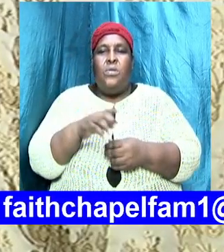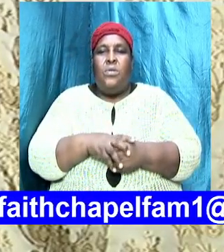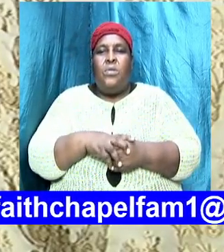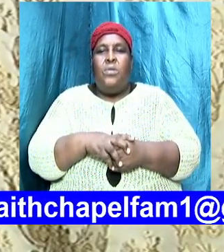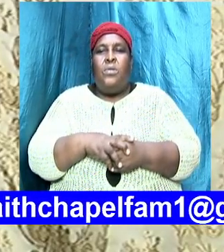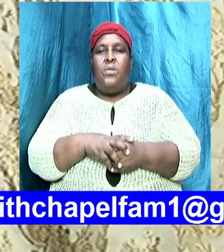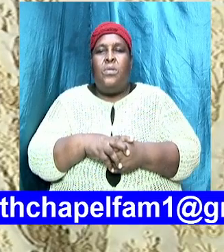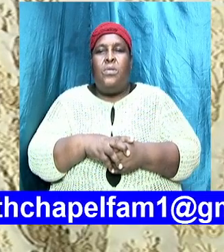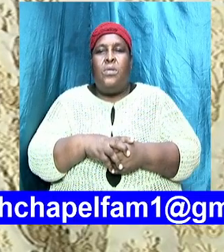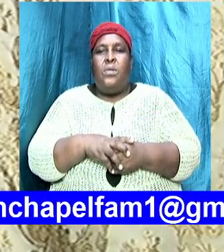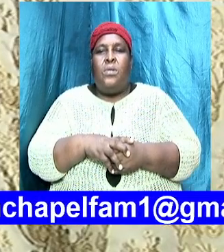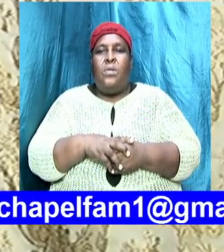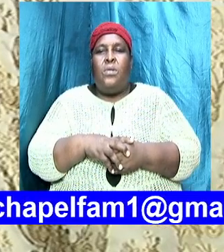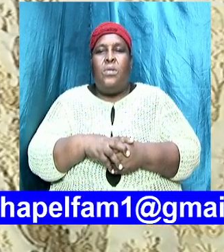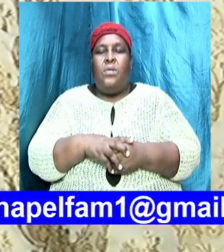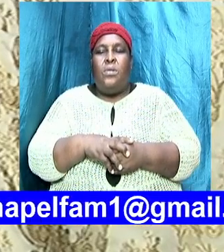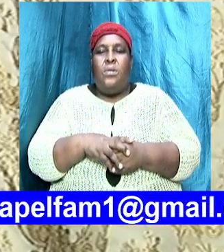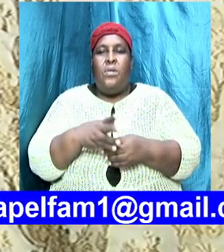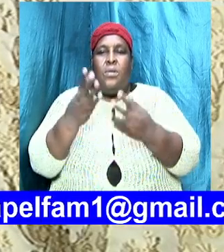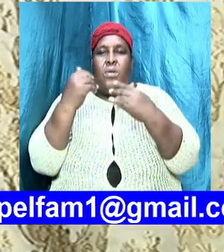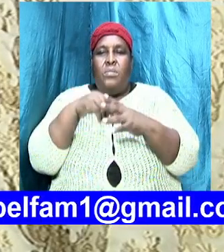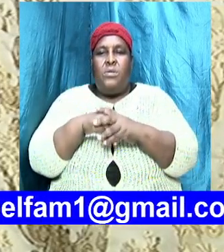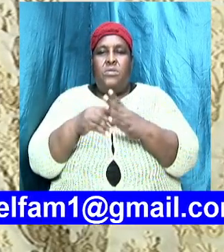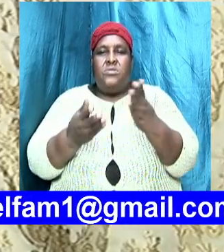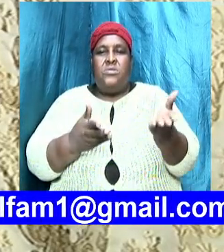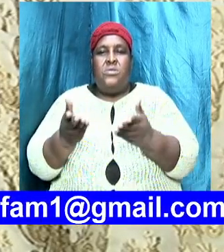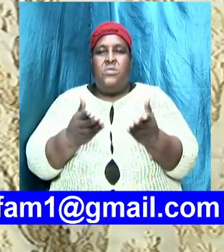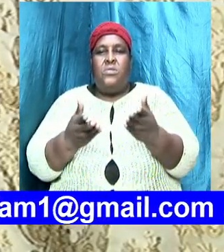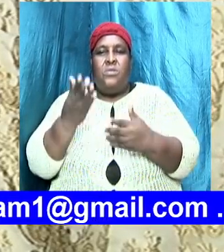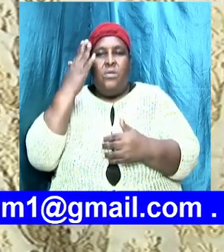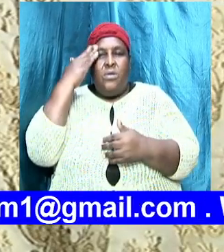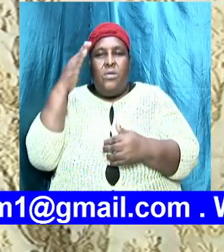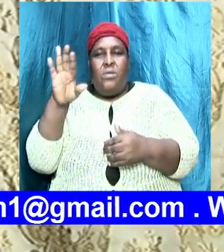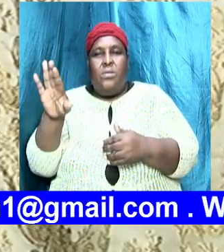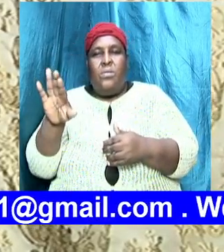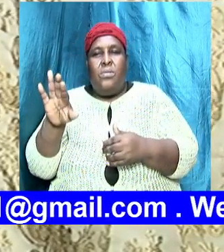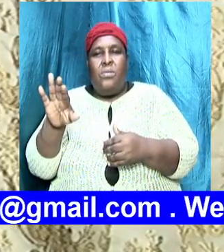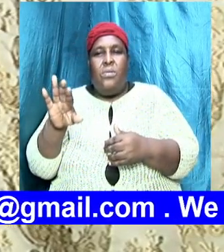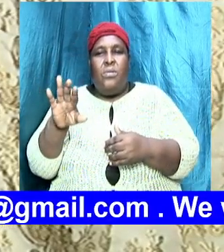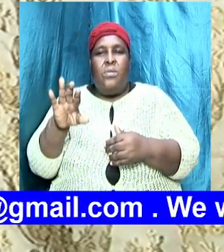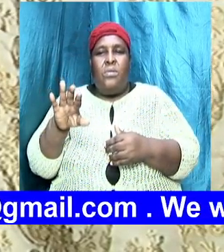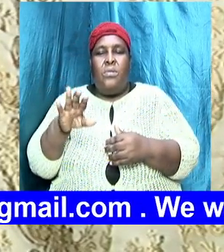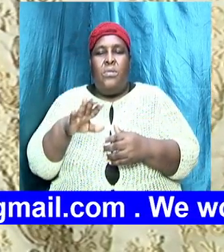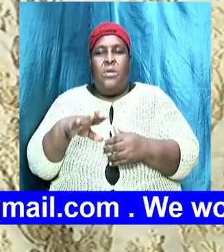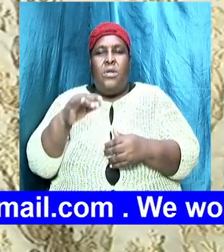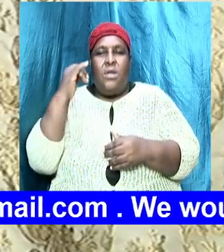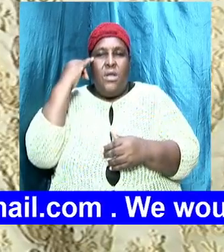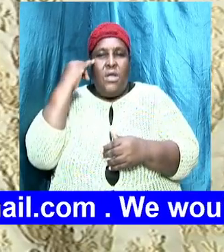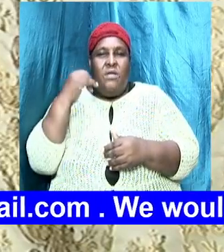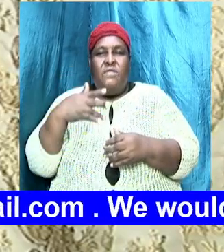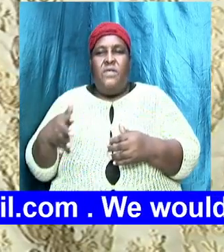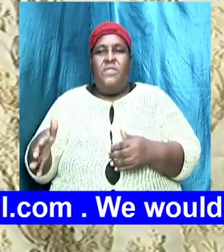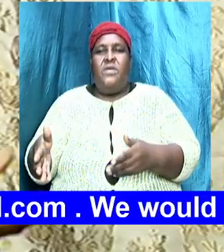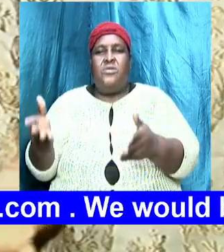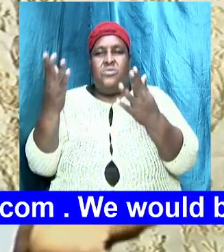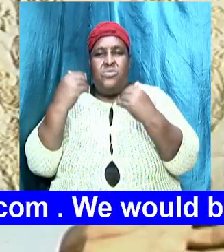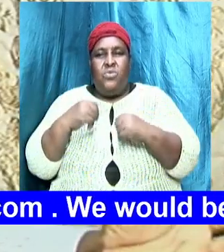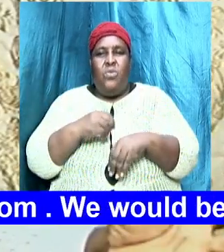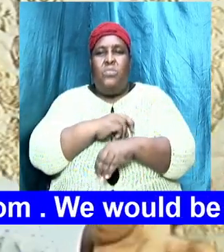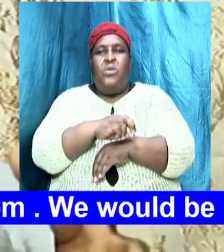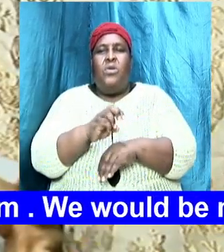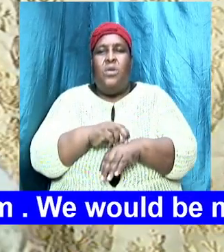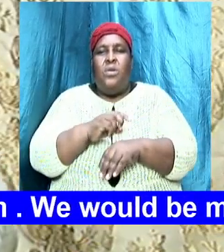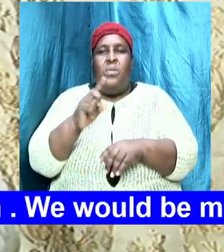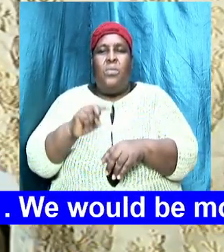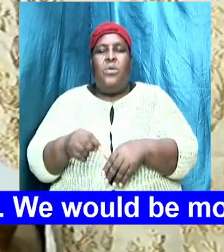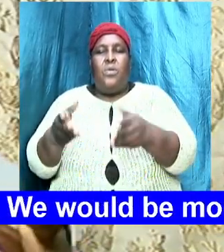God bless you let us continue to pray don't know been praying but don't know if things will ever get back to the norm where we can